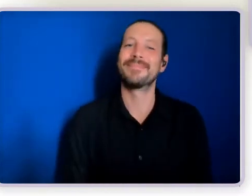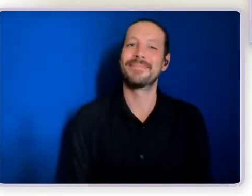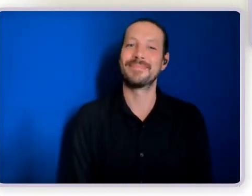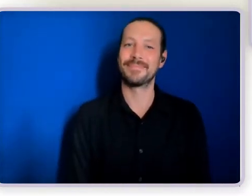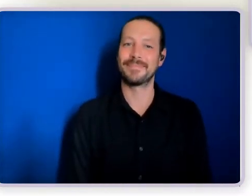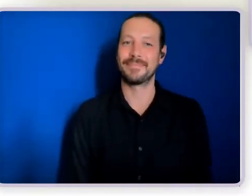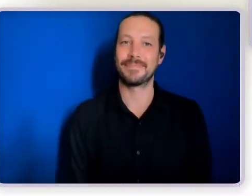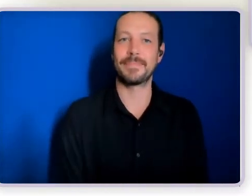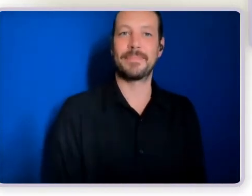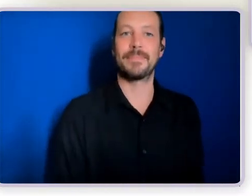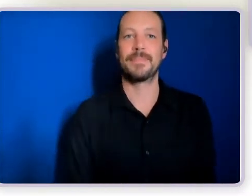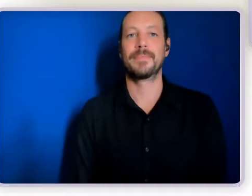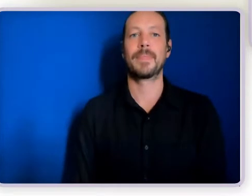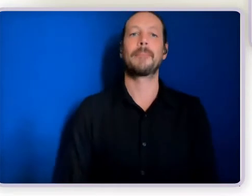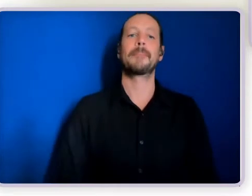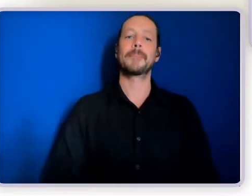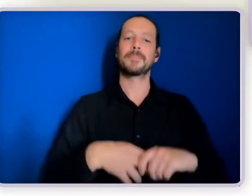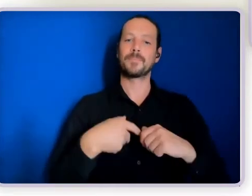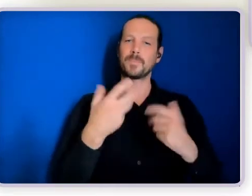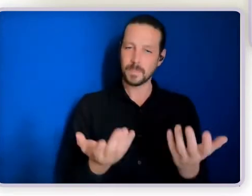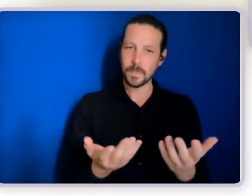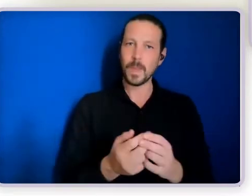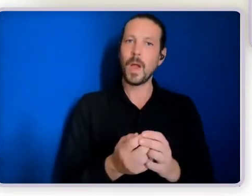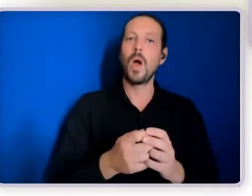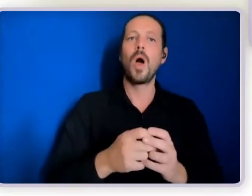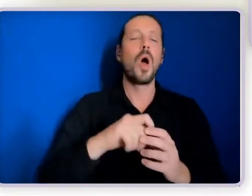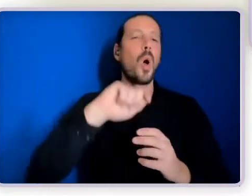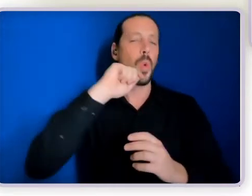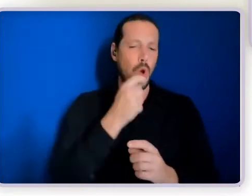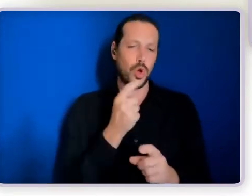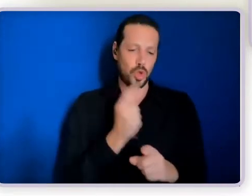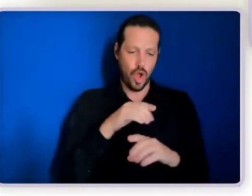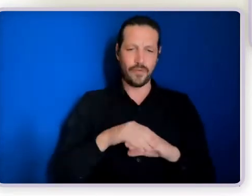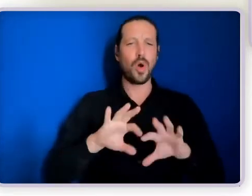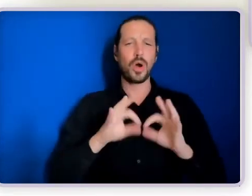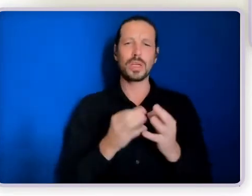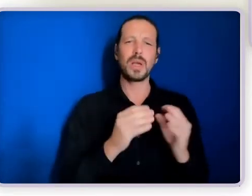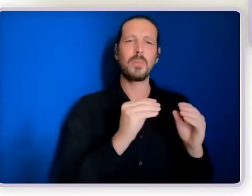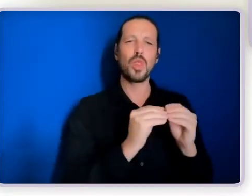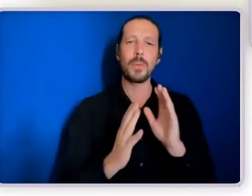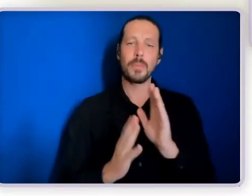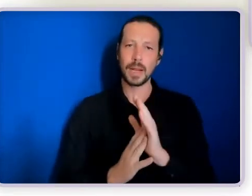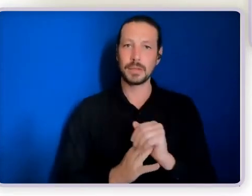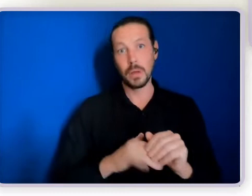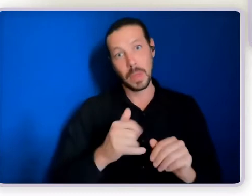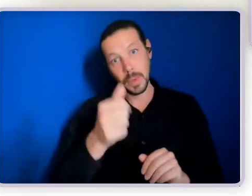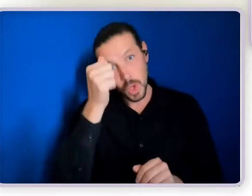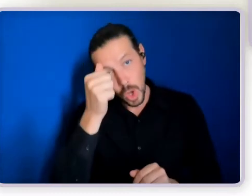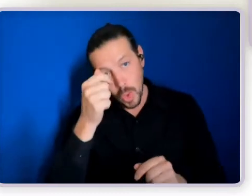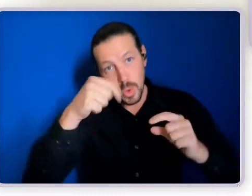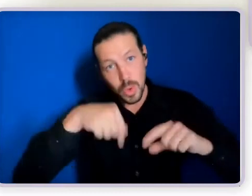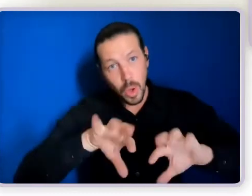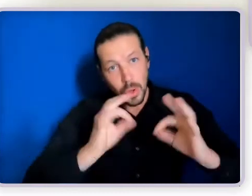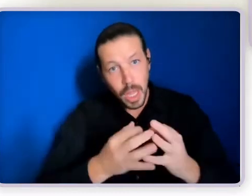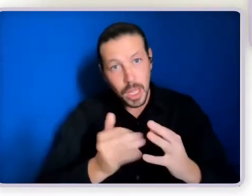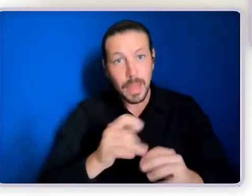So I thought I'd start just by telling you a little bit about Belonging Matters, who we are. Many of you may, you may or may not know about us. So just